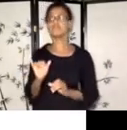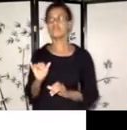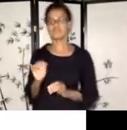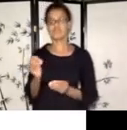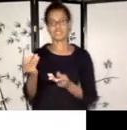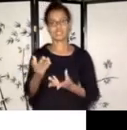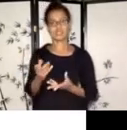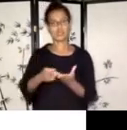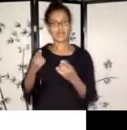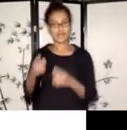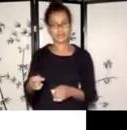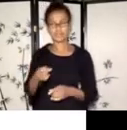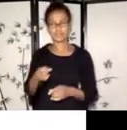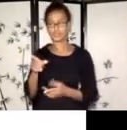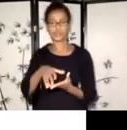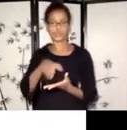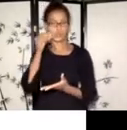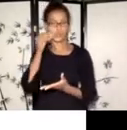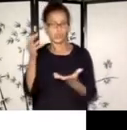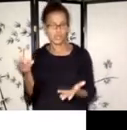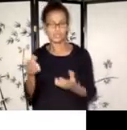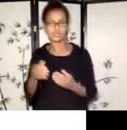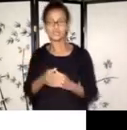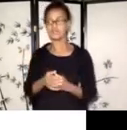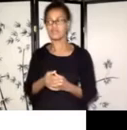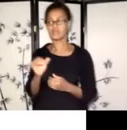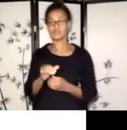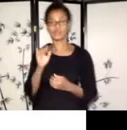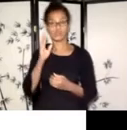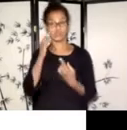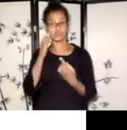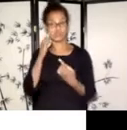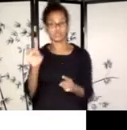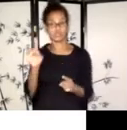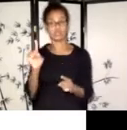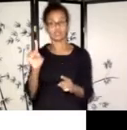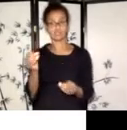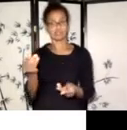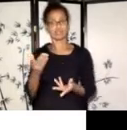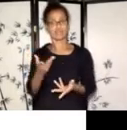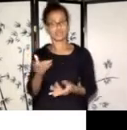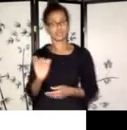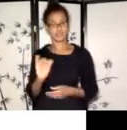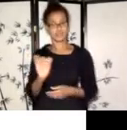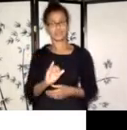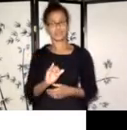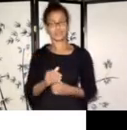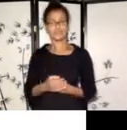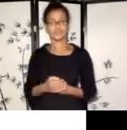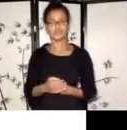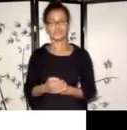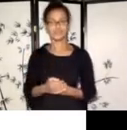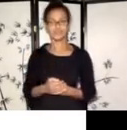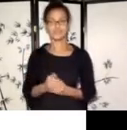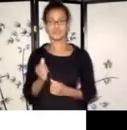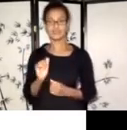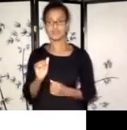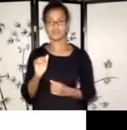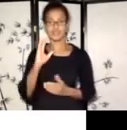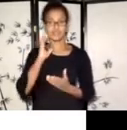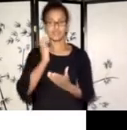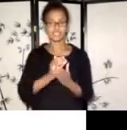yeah, share your success with us. So, um, um, know, if you want to, um, you know, send any images or